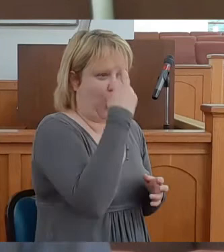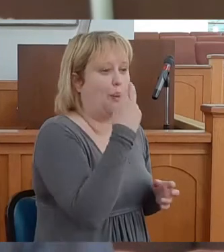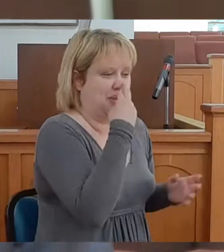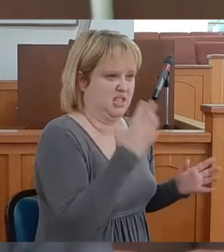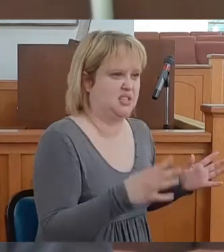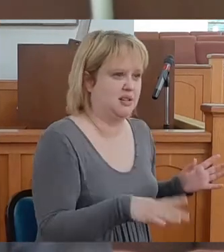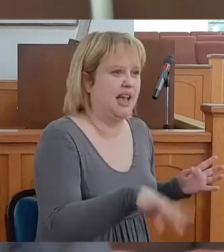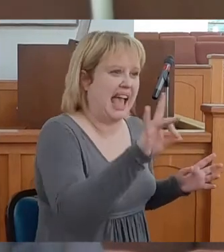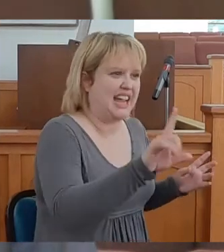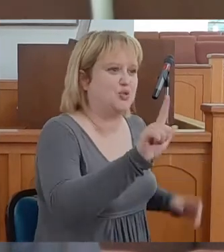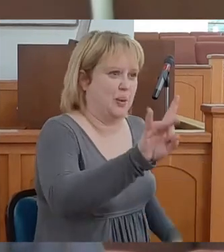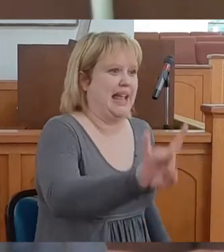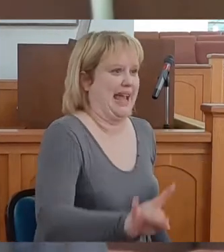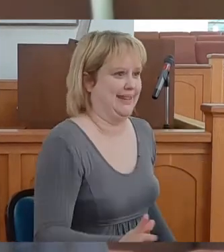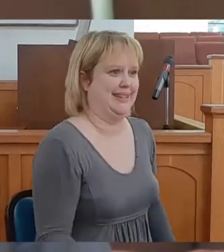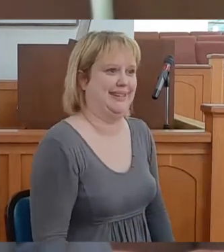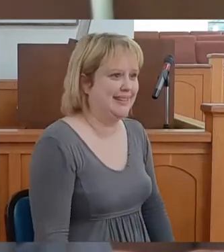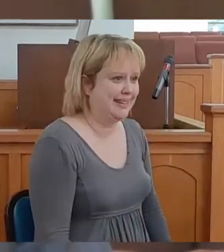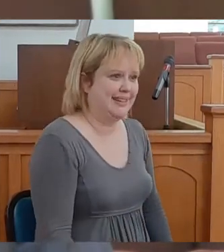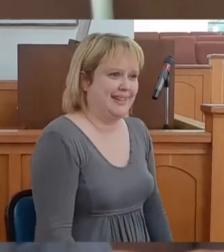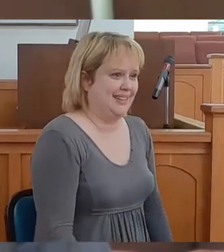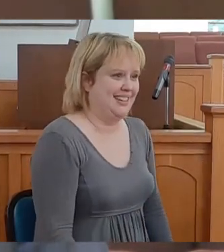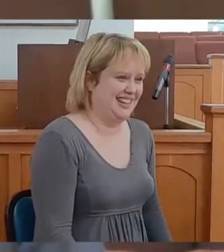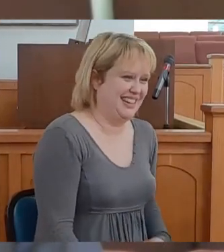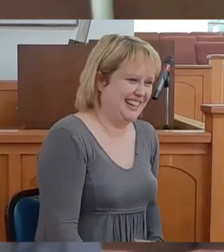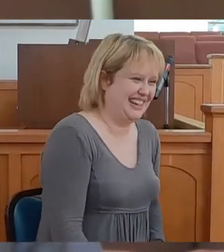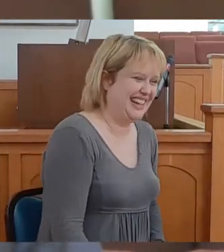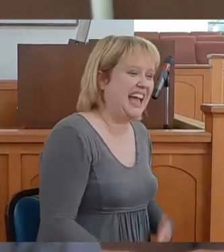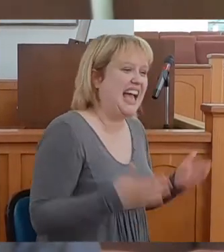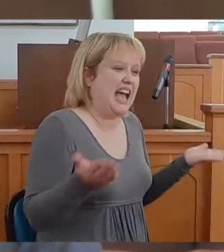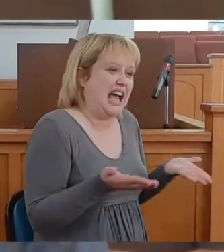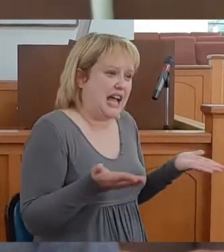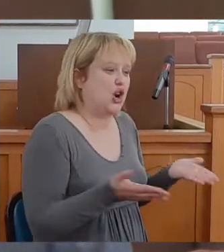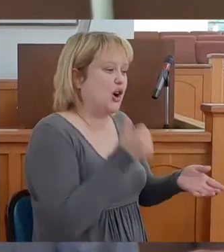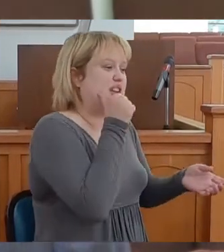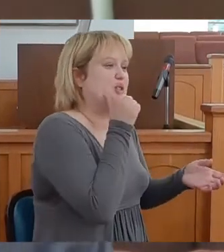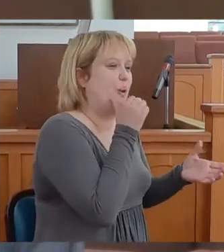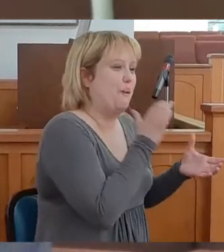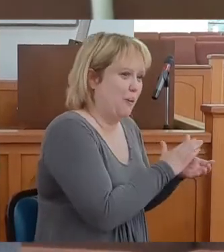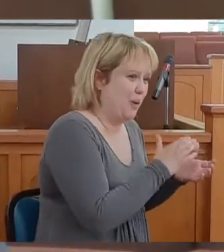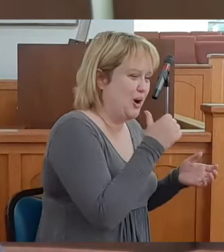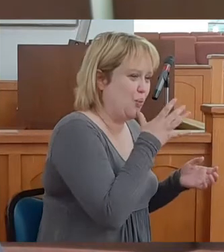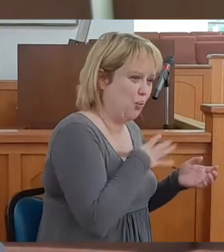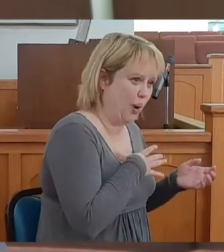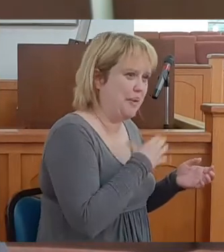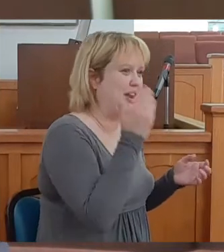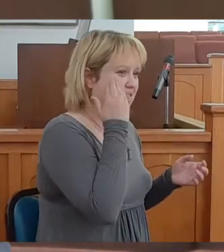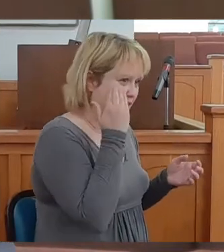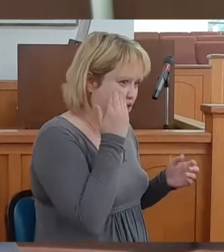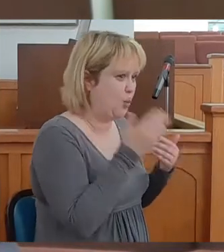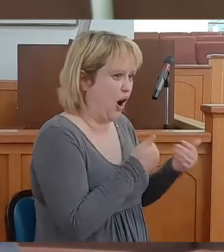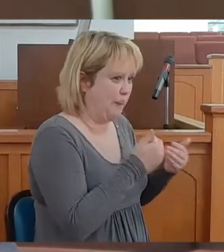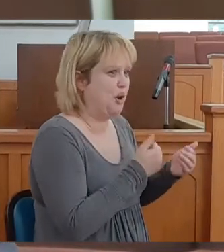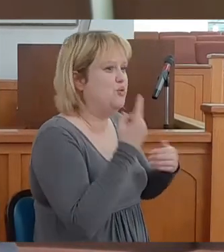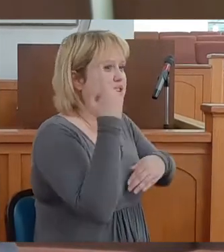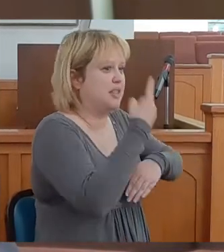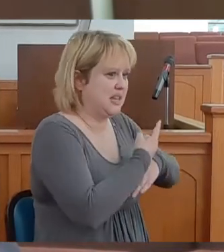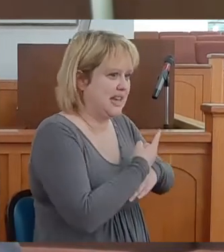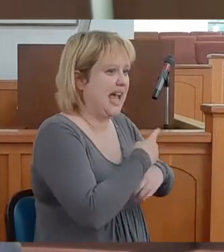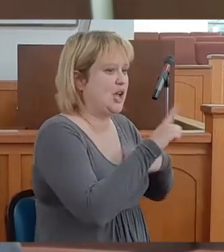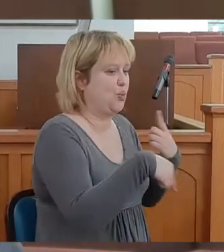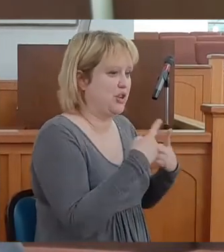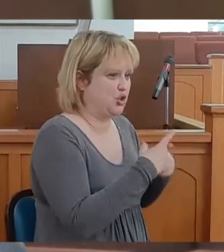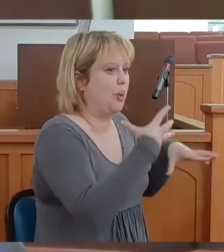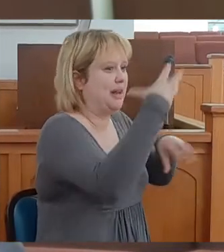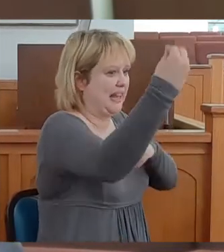Romans 8.28 Here is a woman that knew almost to the day when she was going to